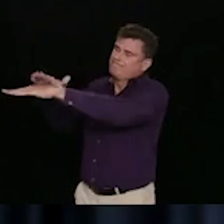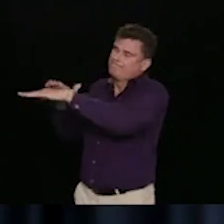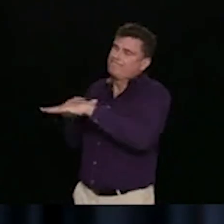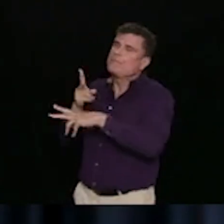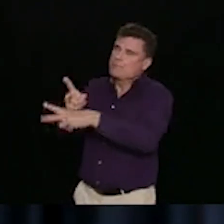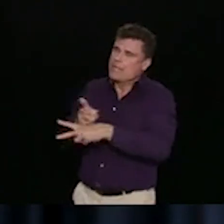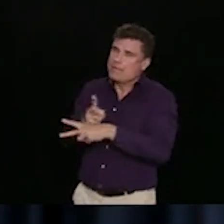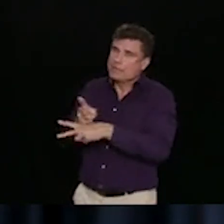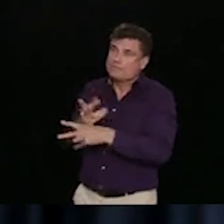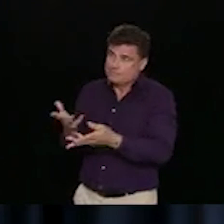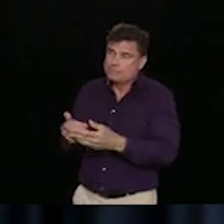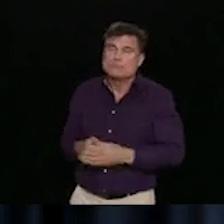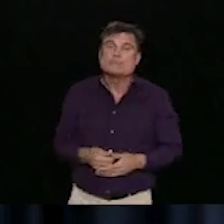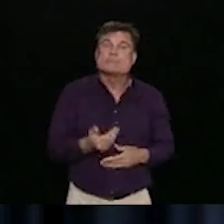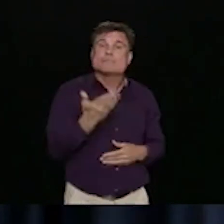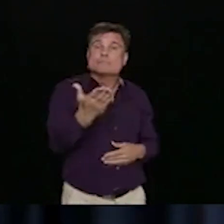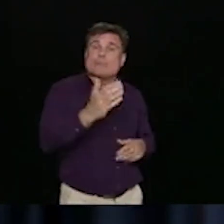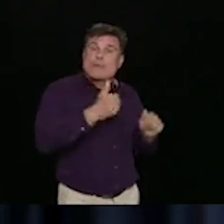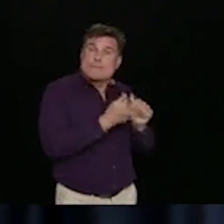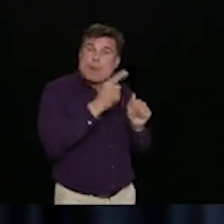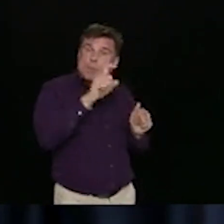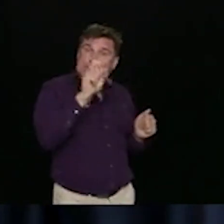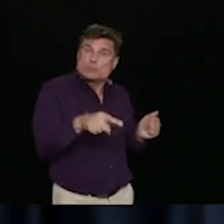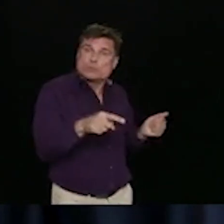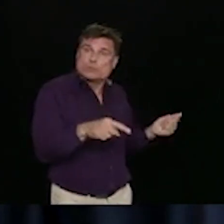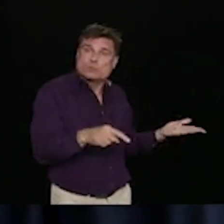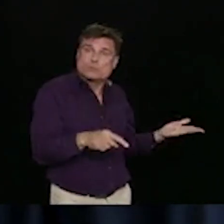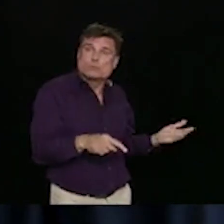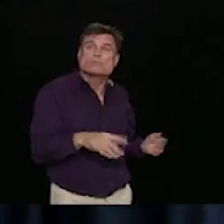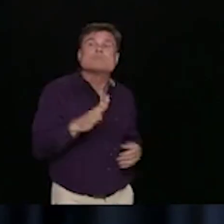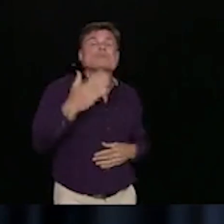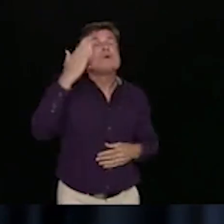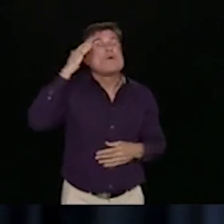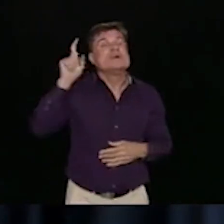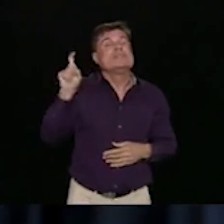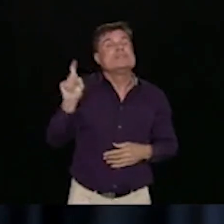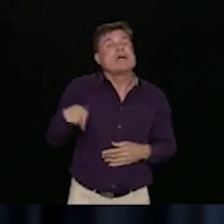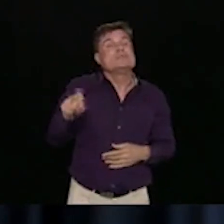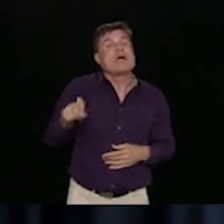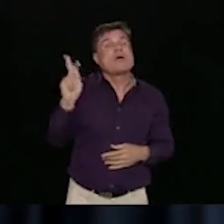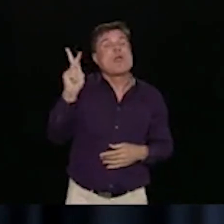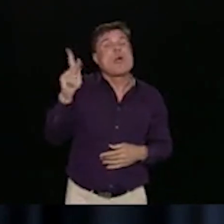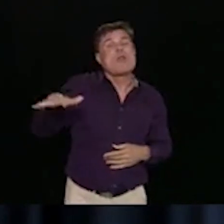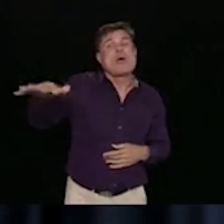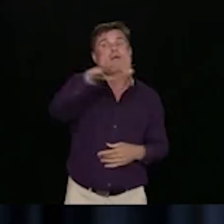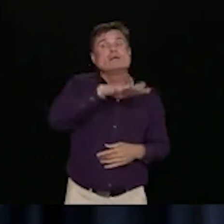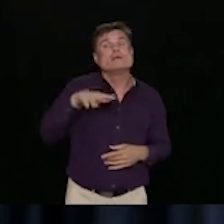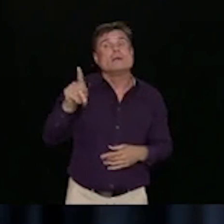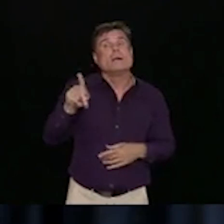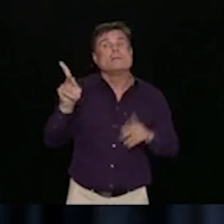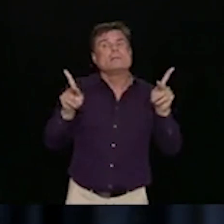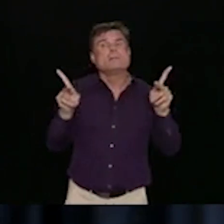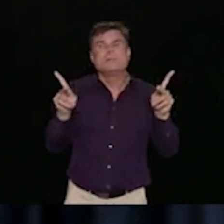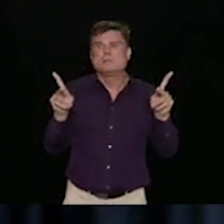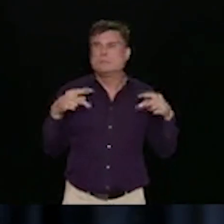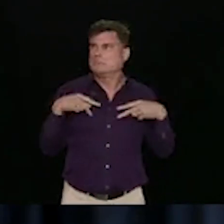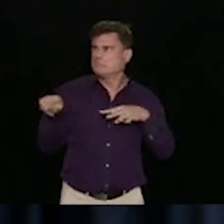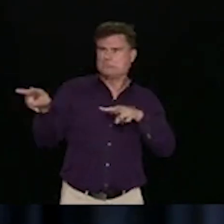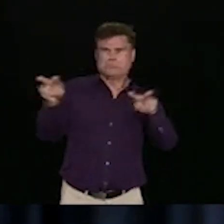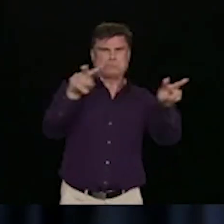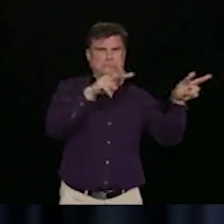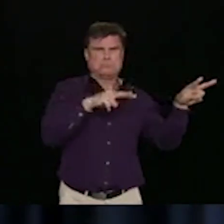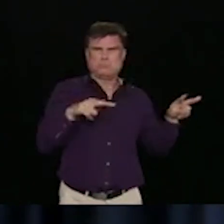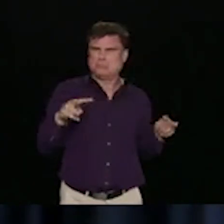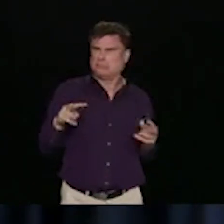past few weekends can see that a lot of people aren't taking a lot of these physical distancing rules seriously. For restaurant and